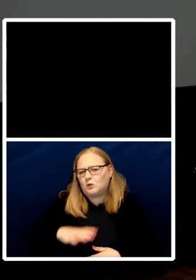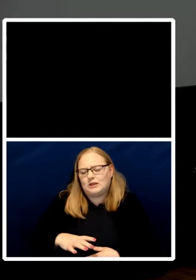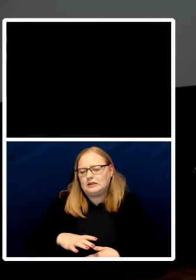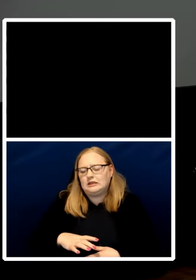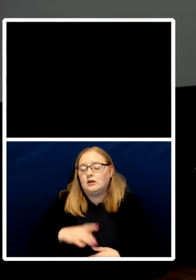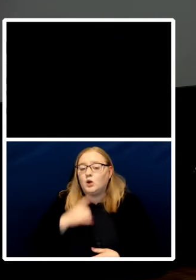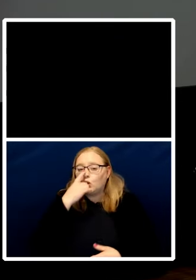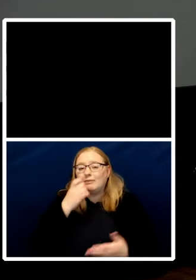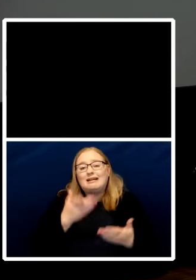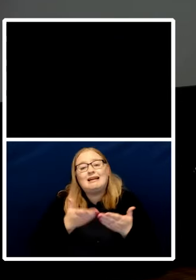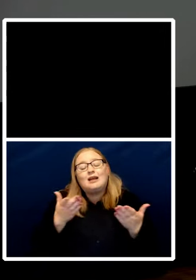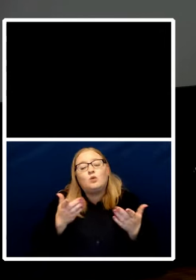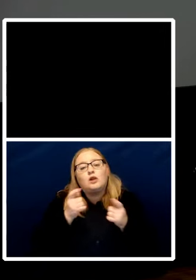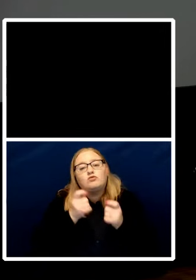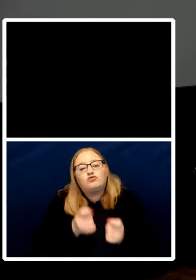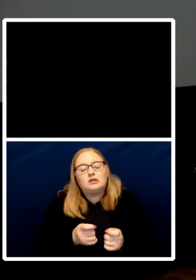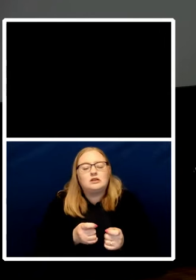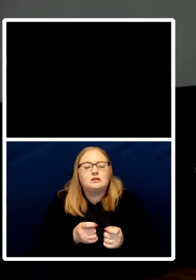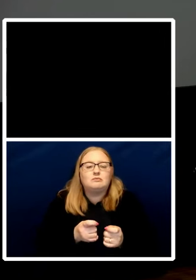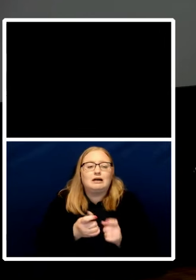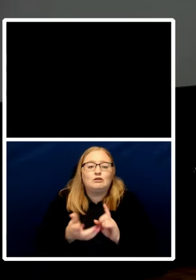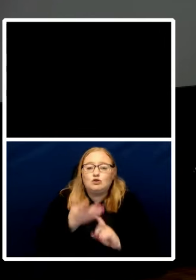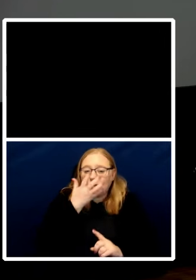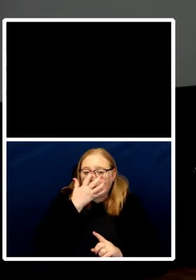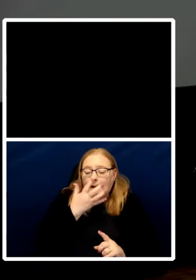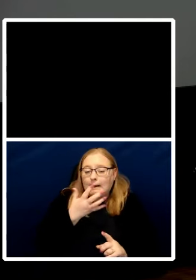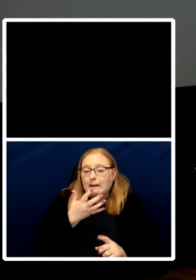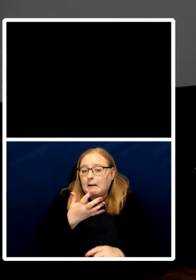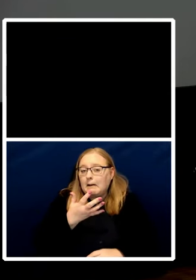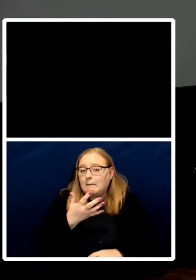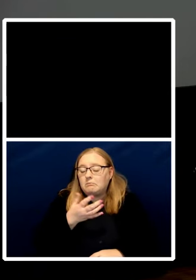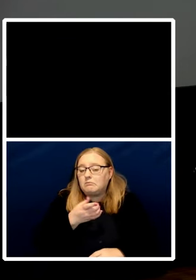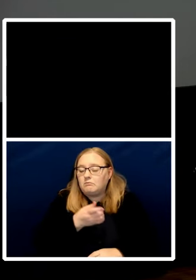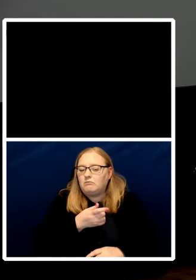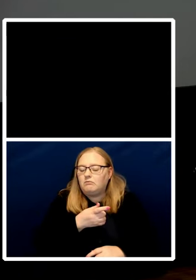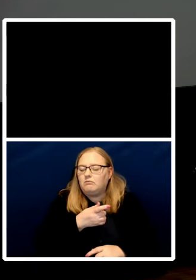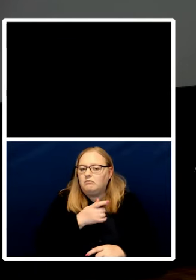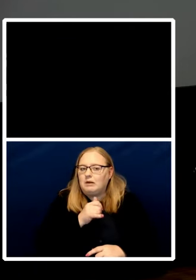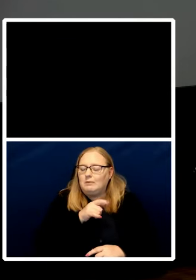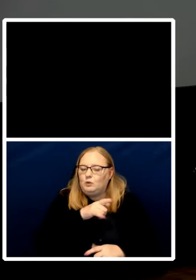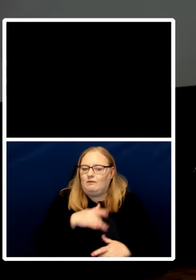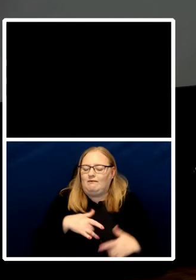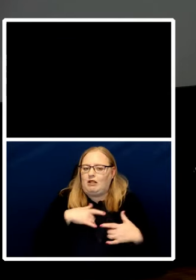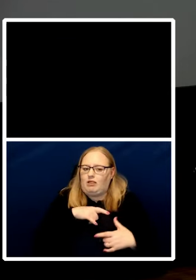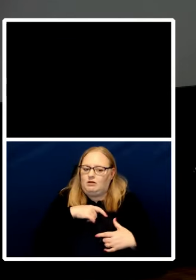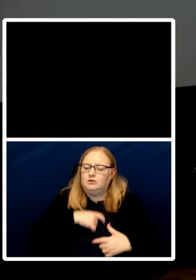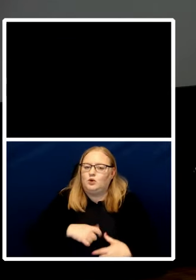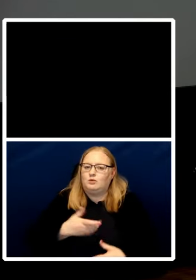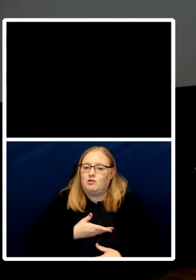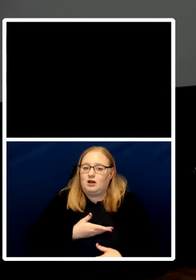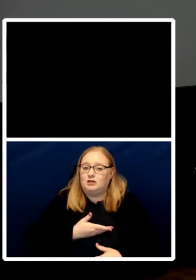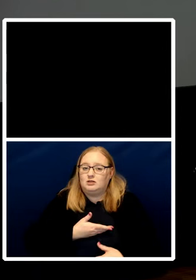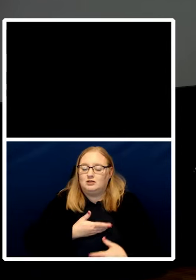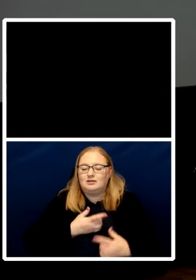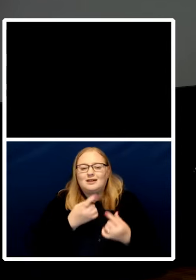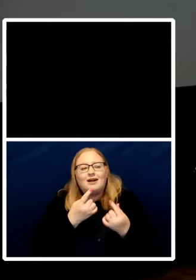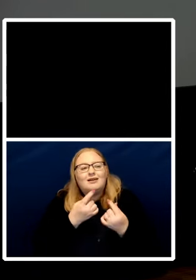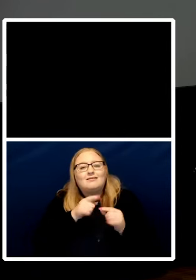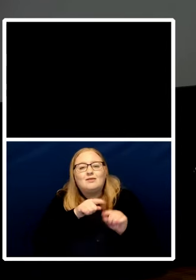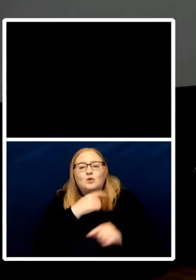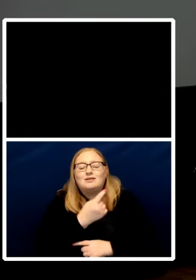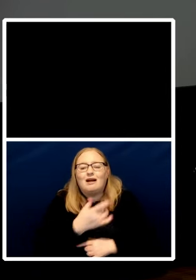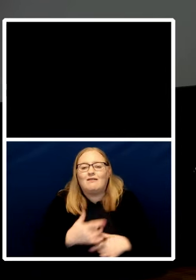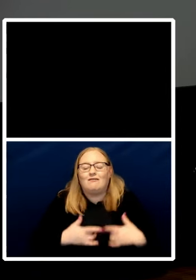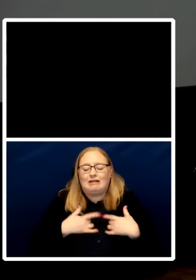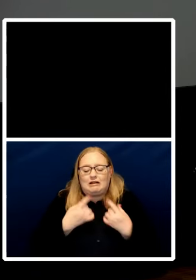there are things that you that feel very important to you like being able to eat and to speak and not to be enslaved